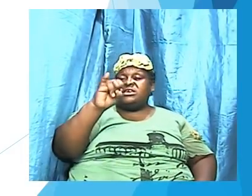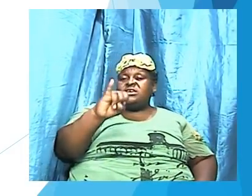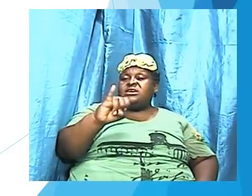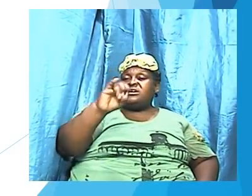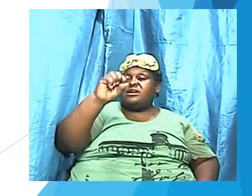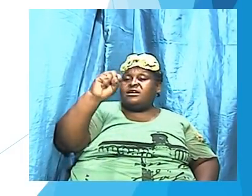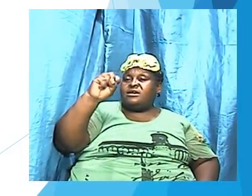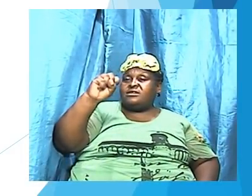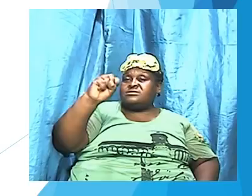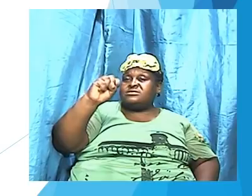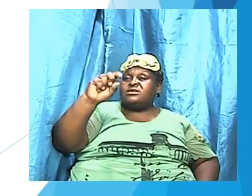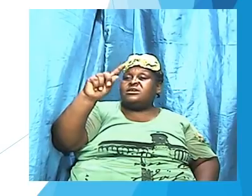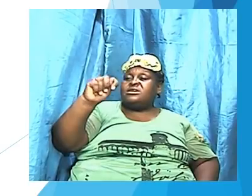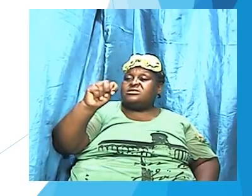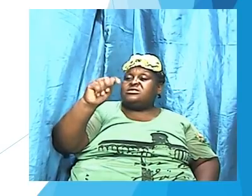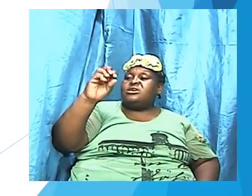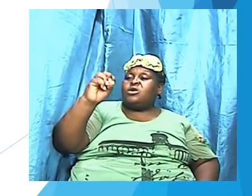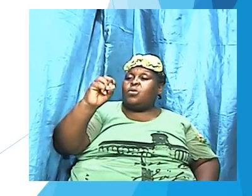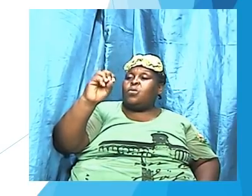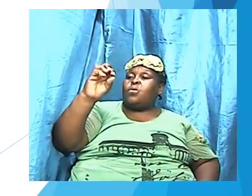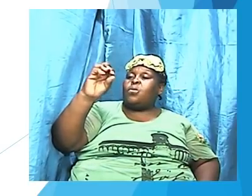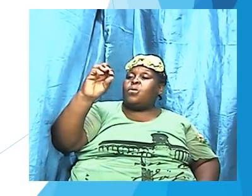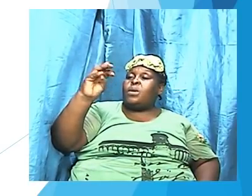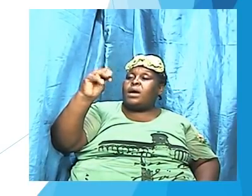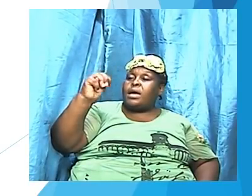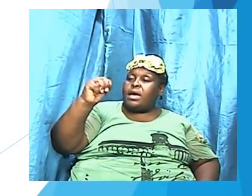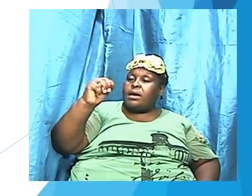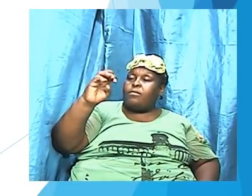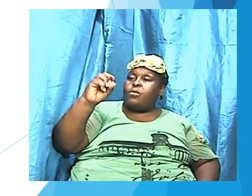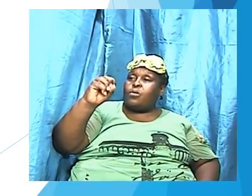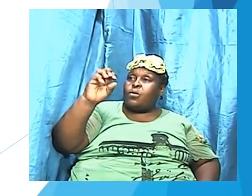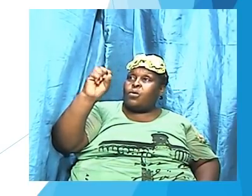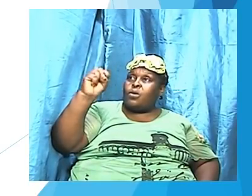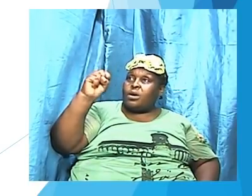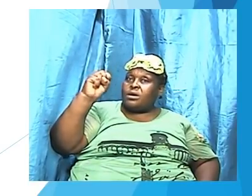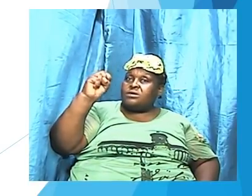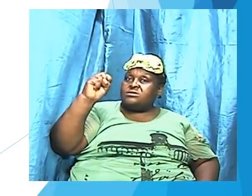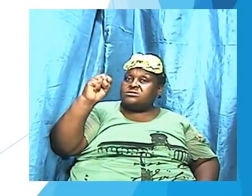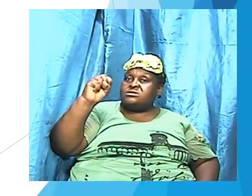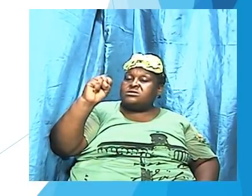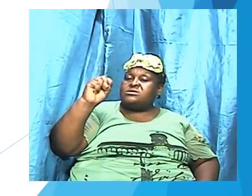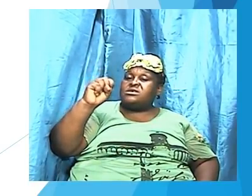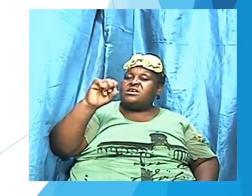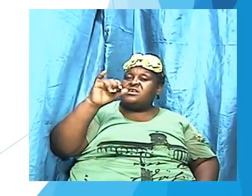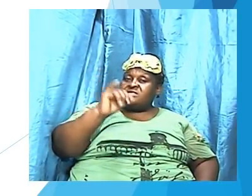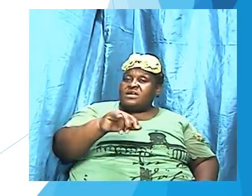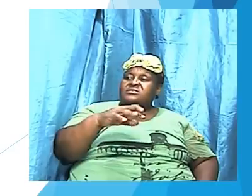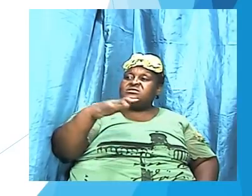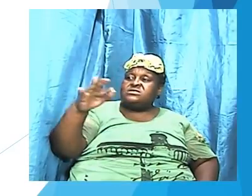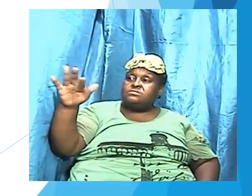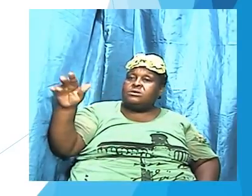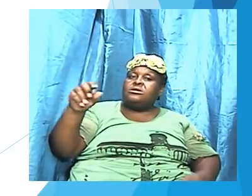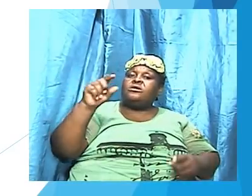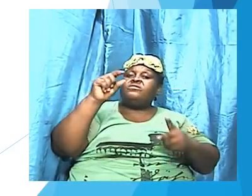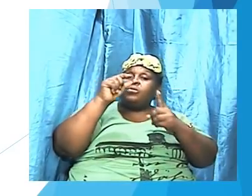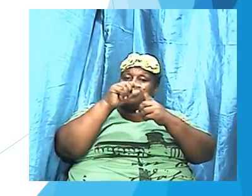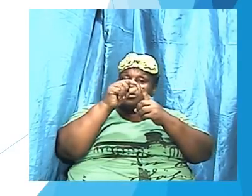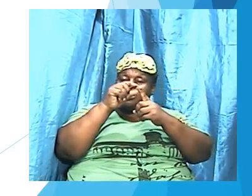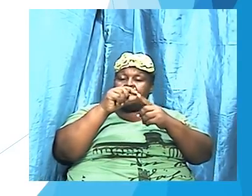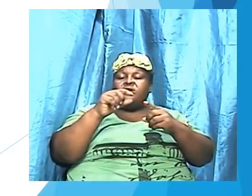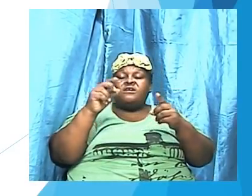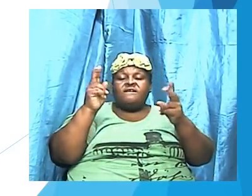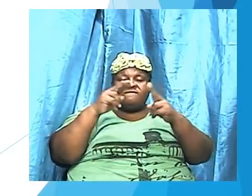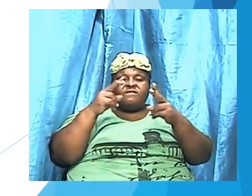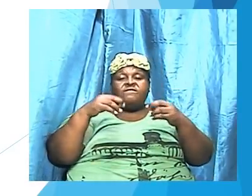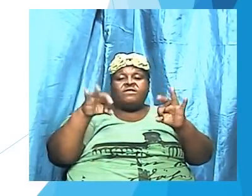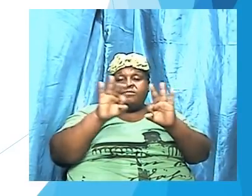-S T-O-M-O-S that is the spelling of the word alright very important